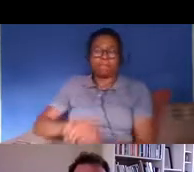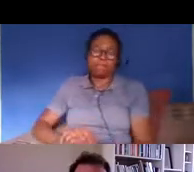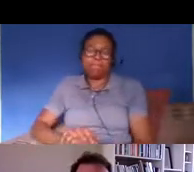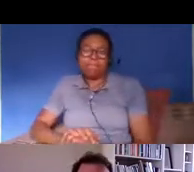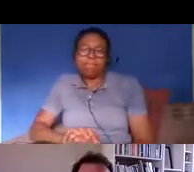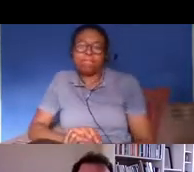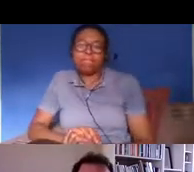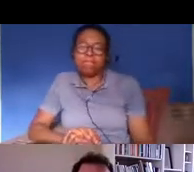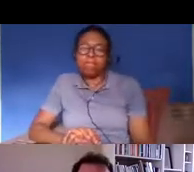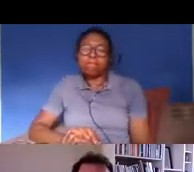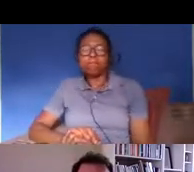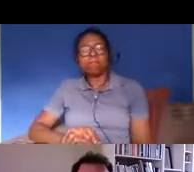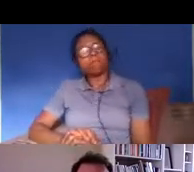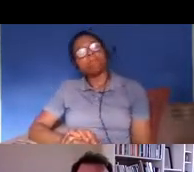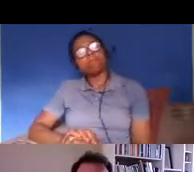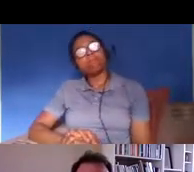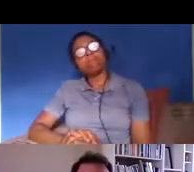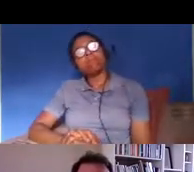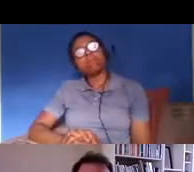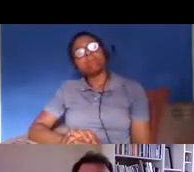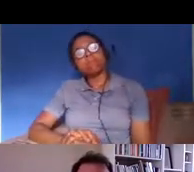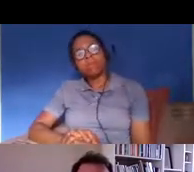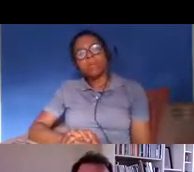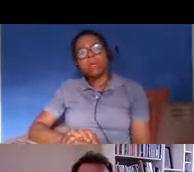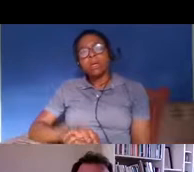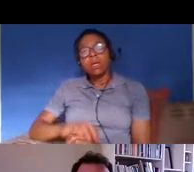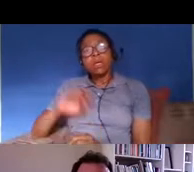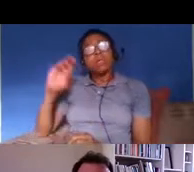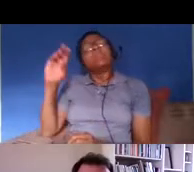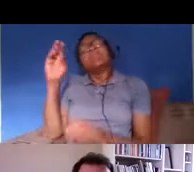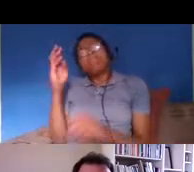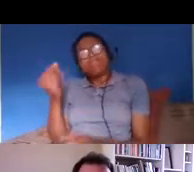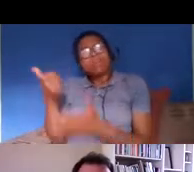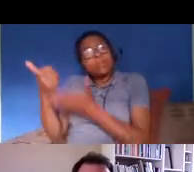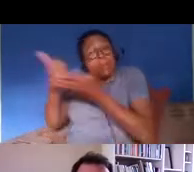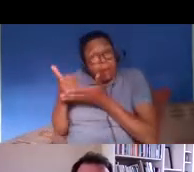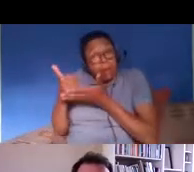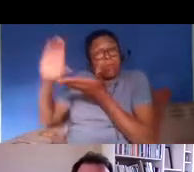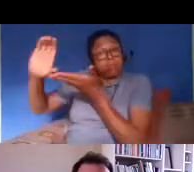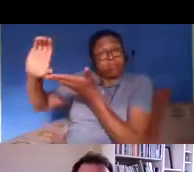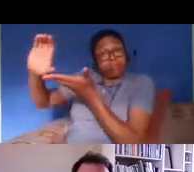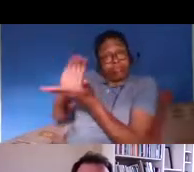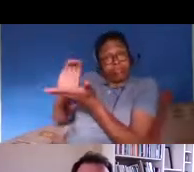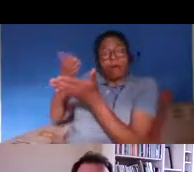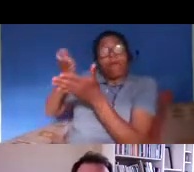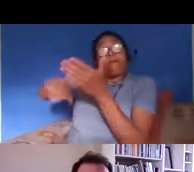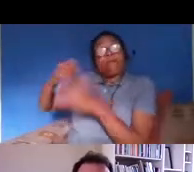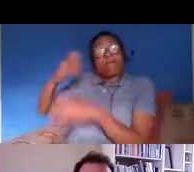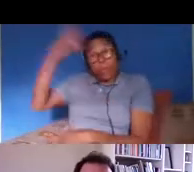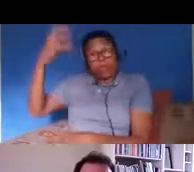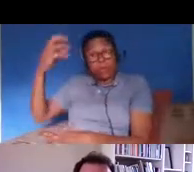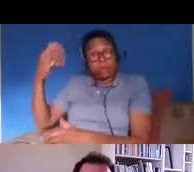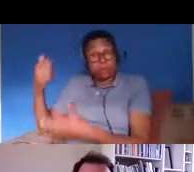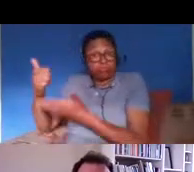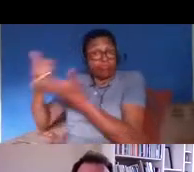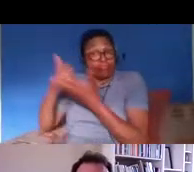mitigating um help that's been available from the government has been available to migrants so for example migrant workers can be